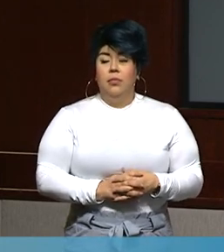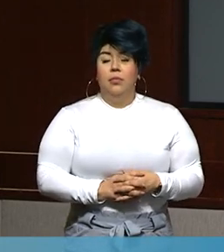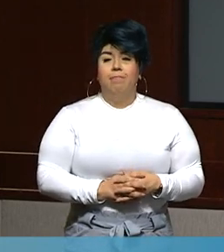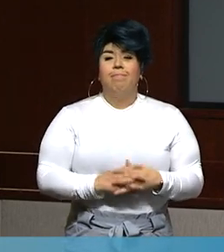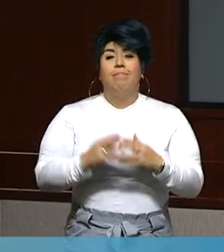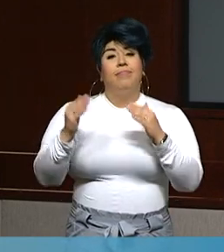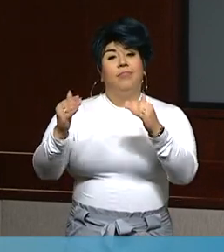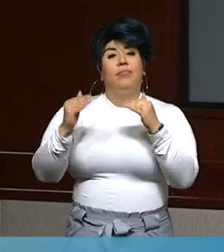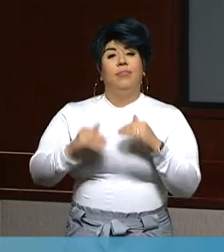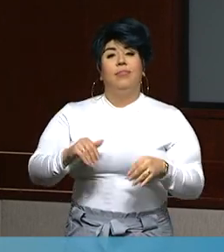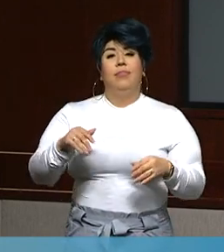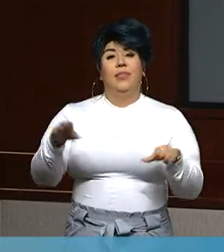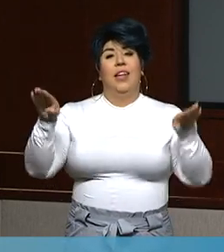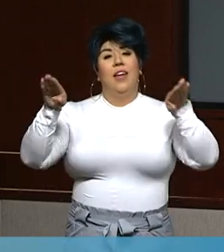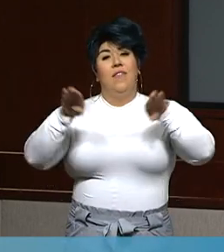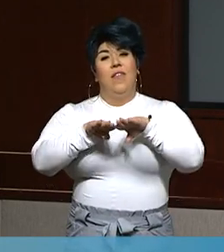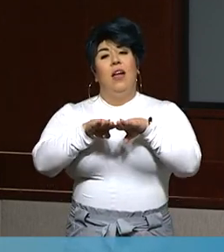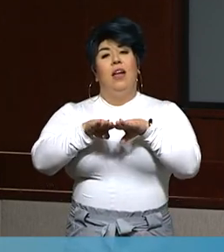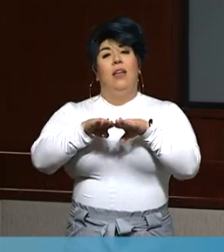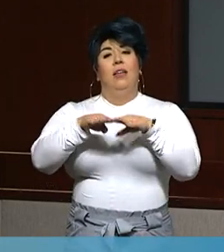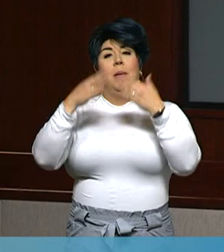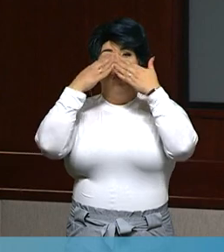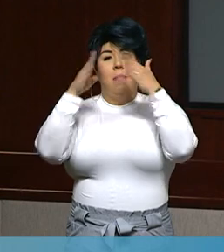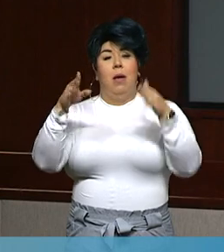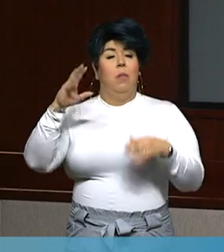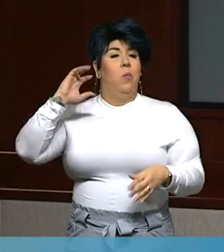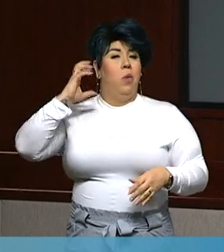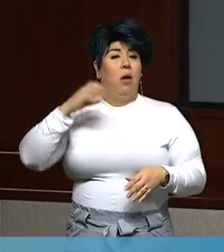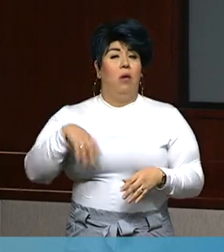Our next outlet is Valley Public Radio. I believe we have Carrie on the line.